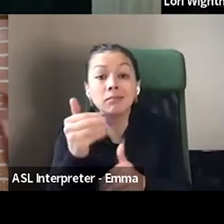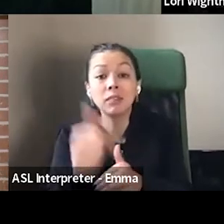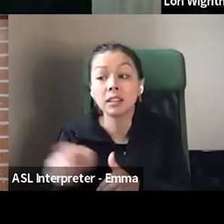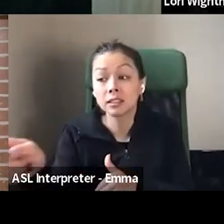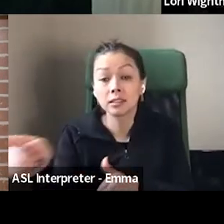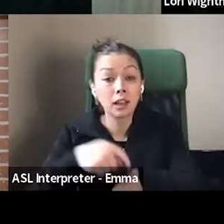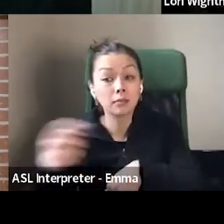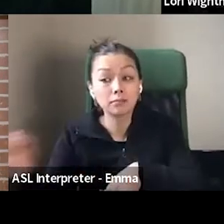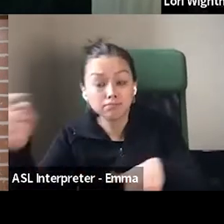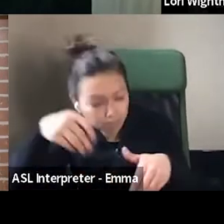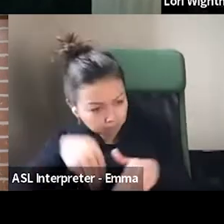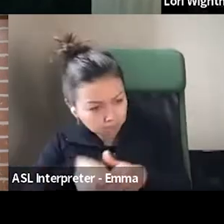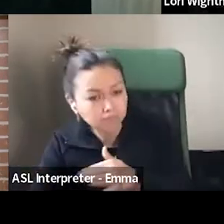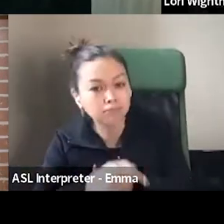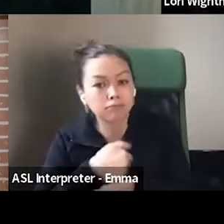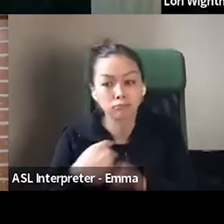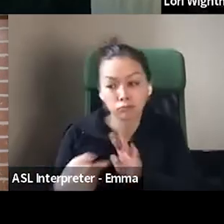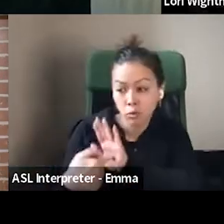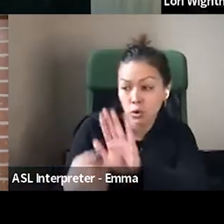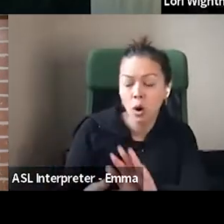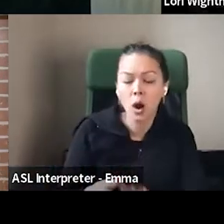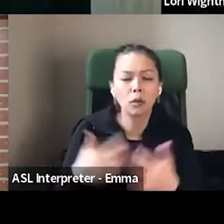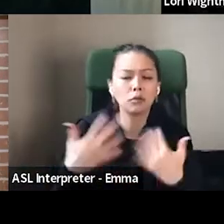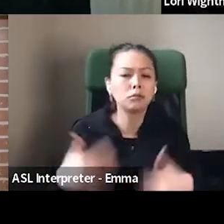like their community bookstore.